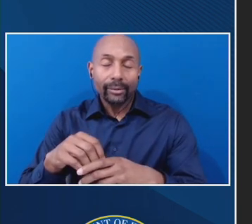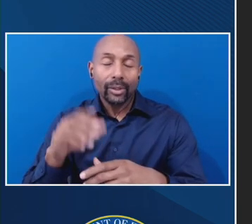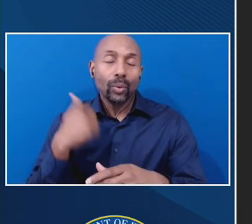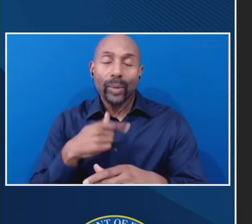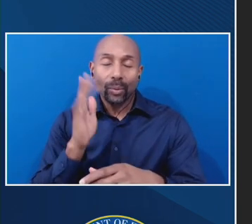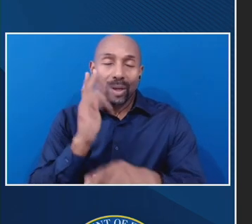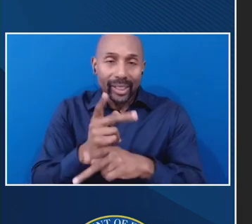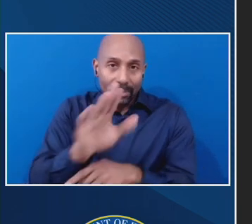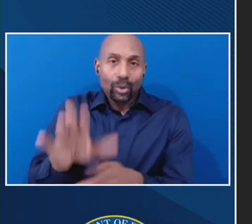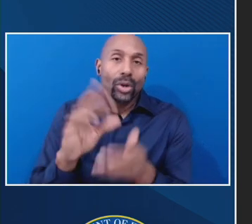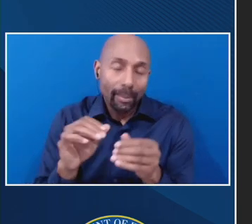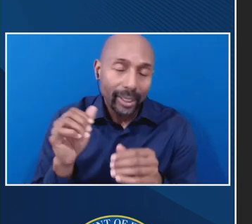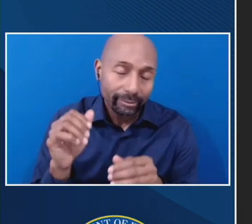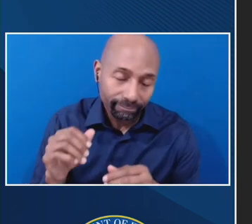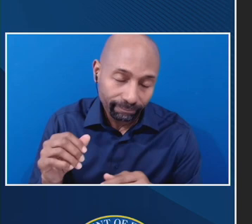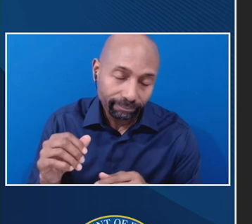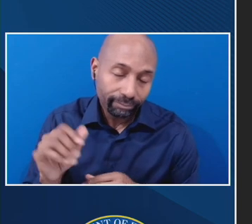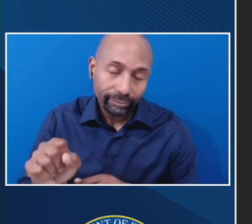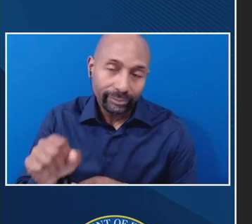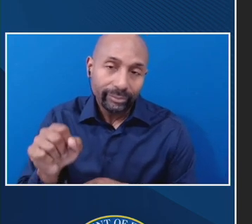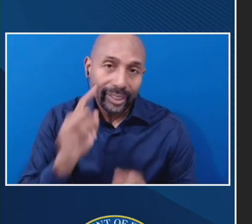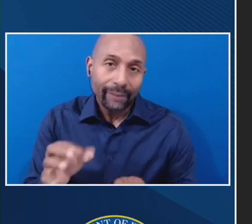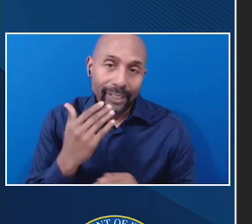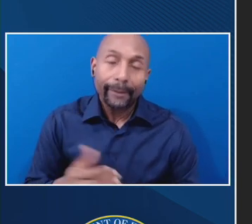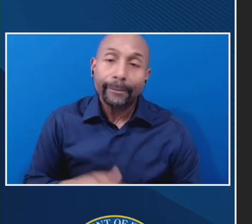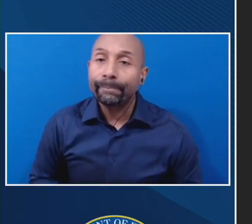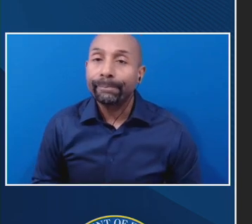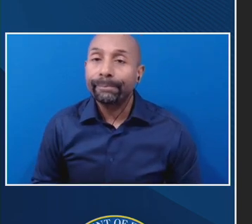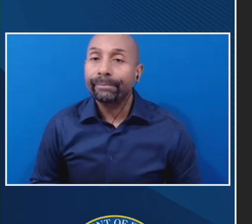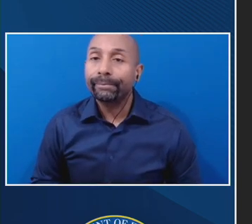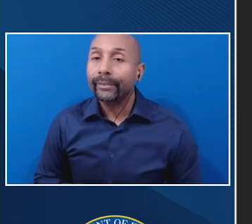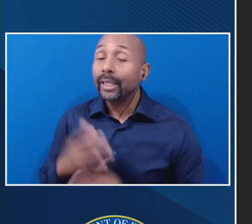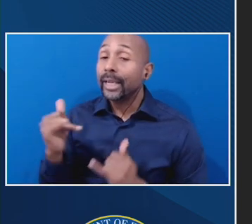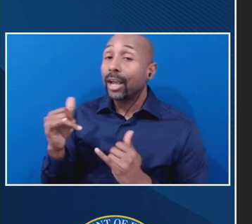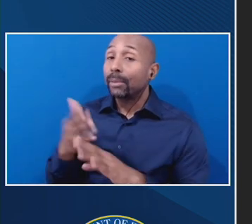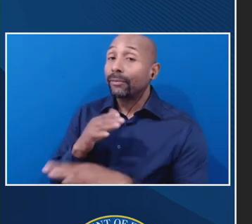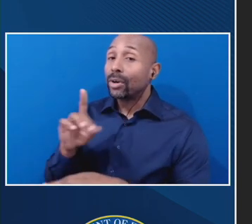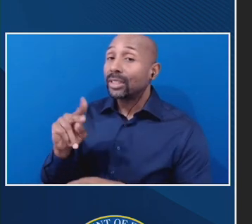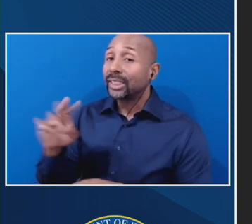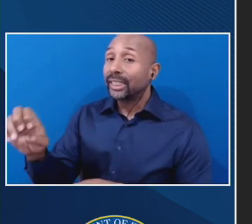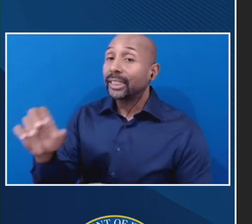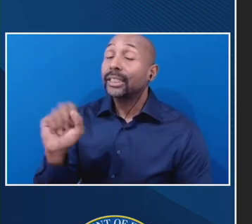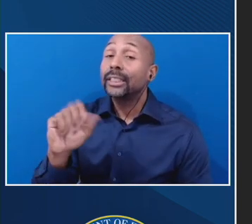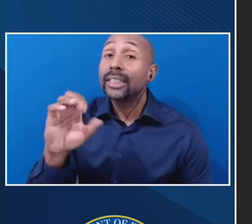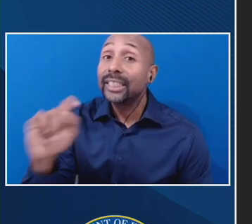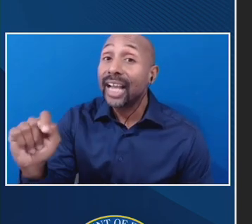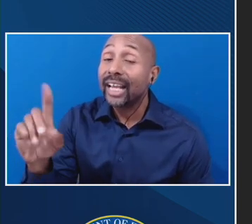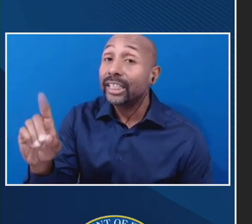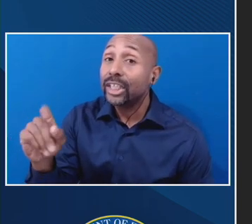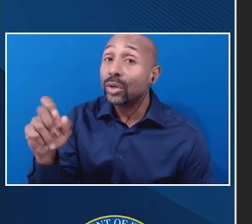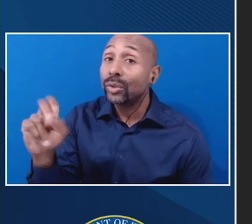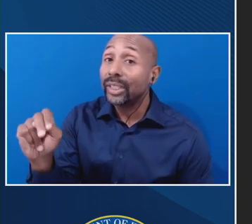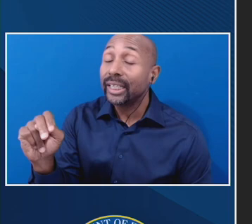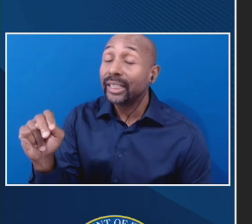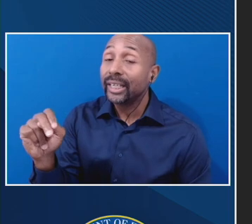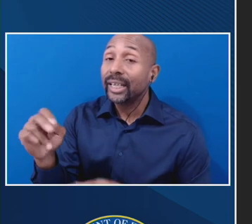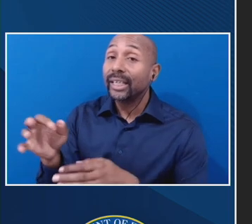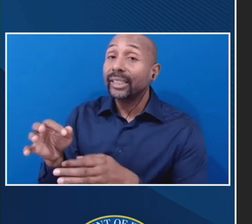Scott Dolan is coming in as alternate for the private nonprofits. His hand is up. Denise?